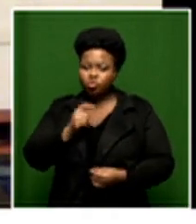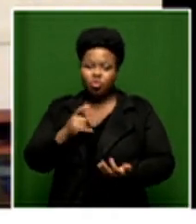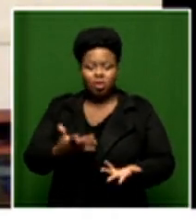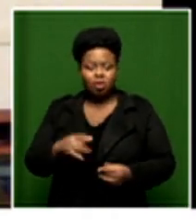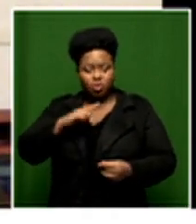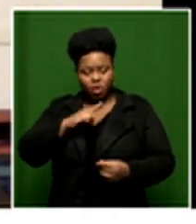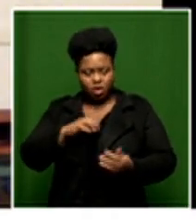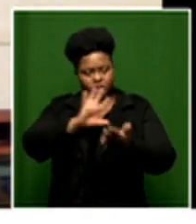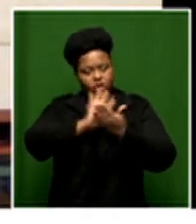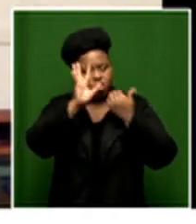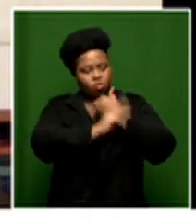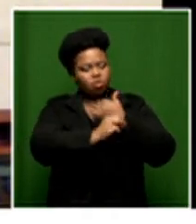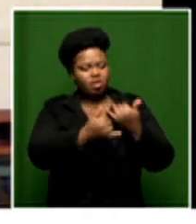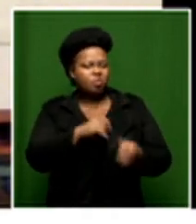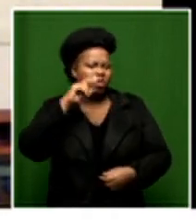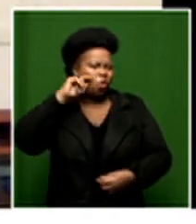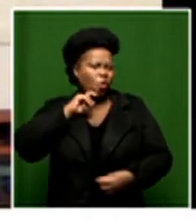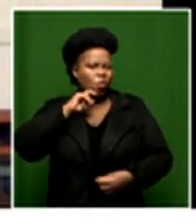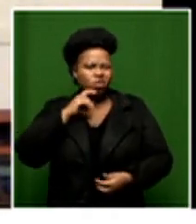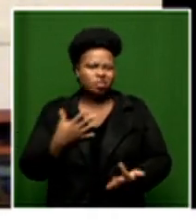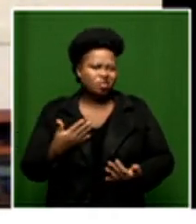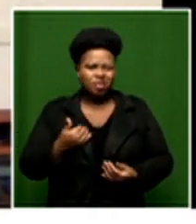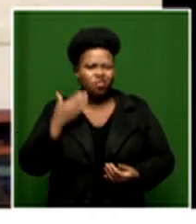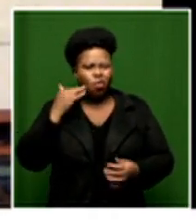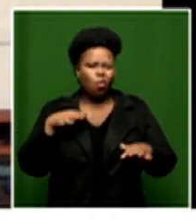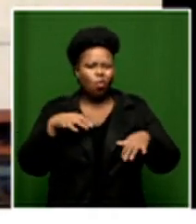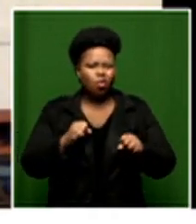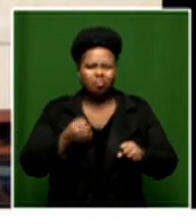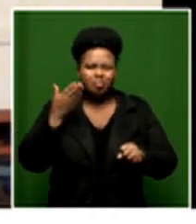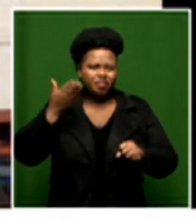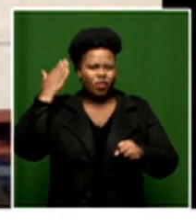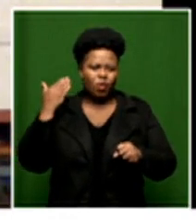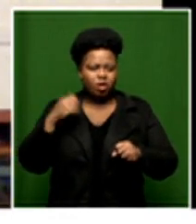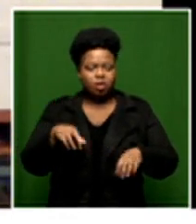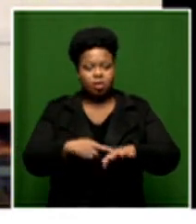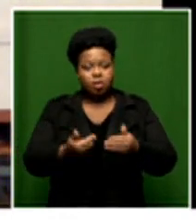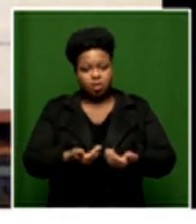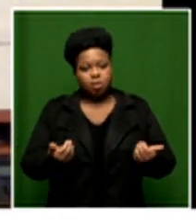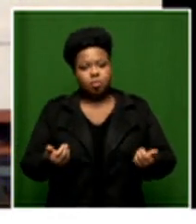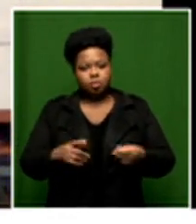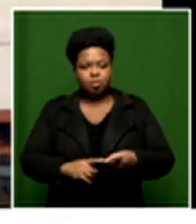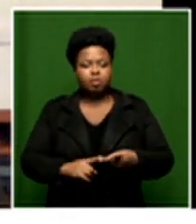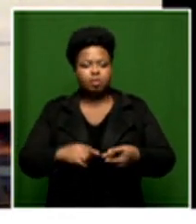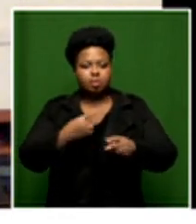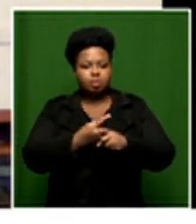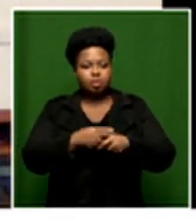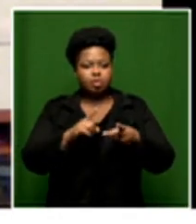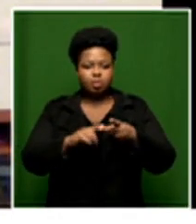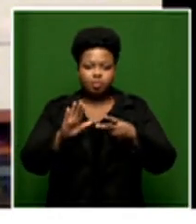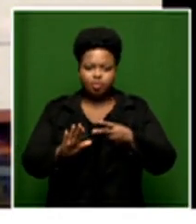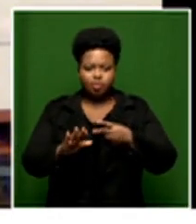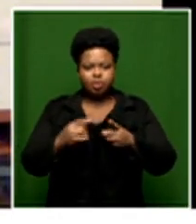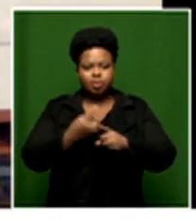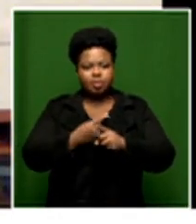the nature of the curriculum is traditional it's largely colonized it's serving a labor force um that actually doesn't need that skill anymore